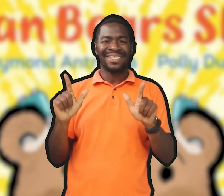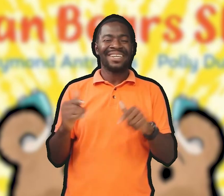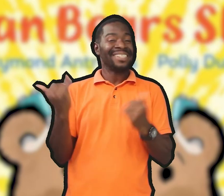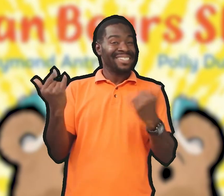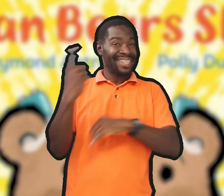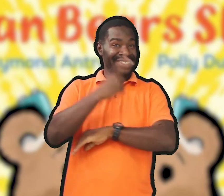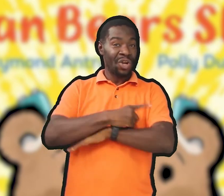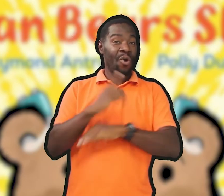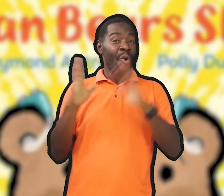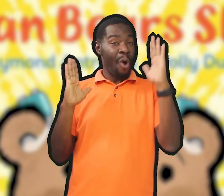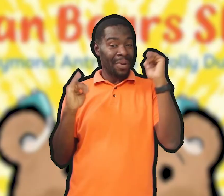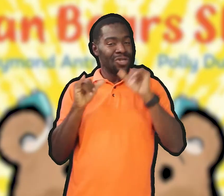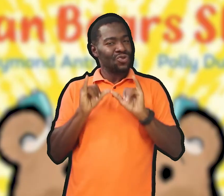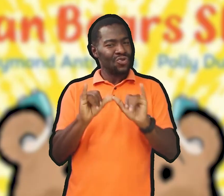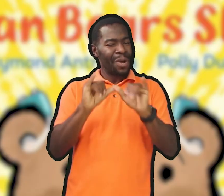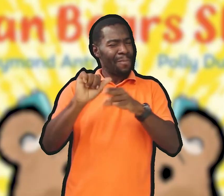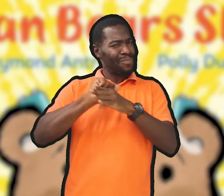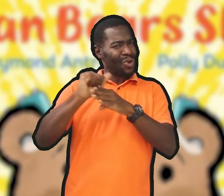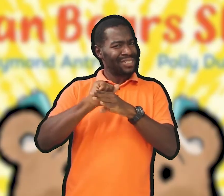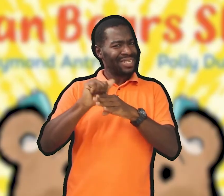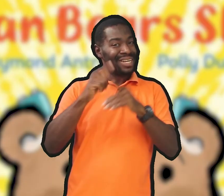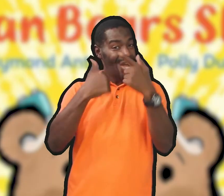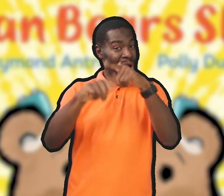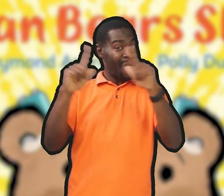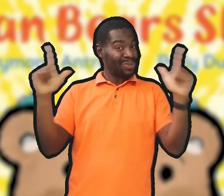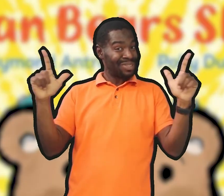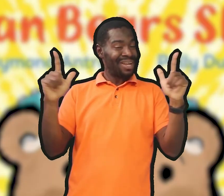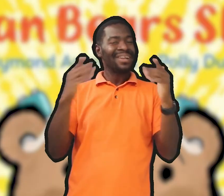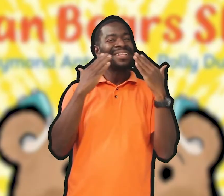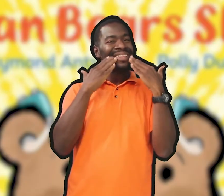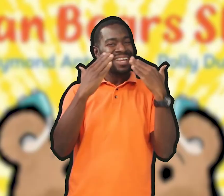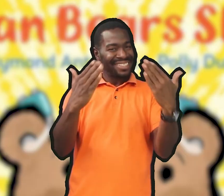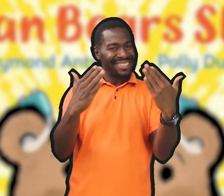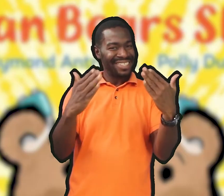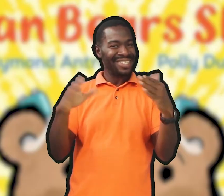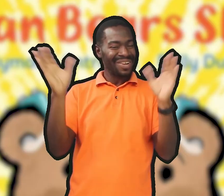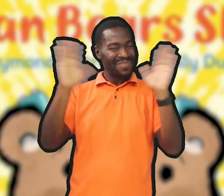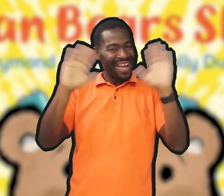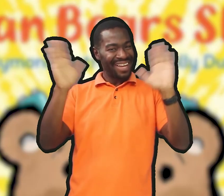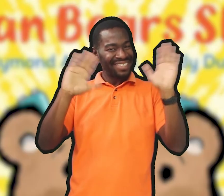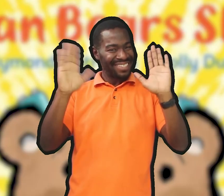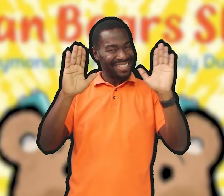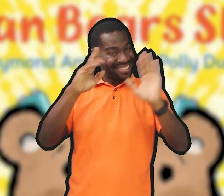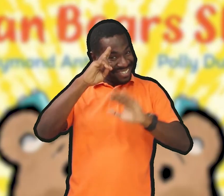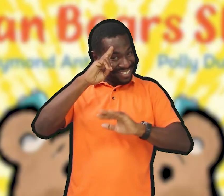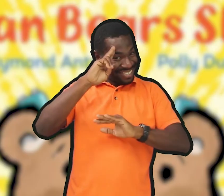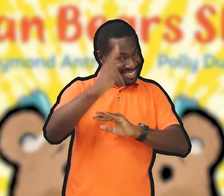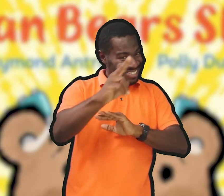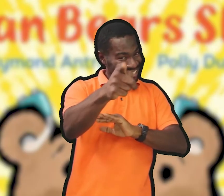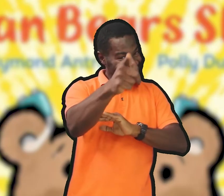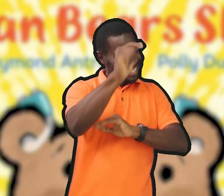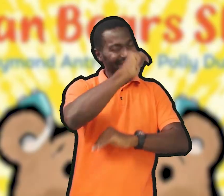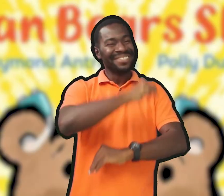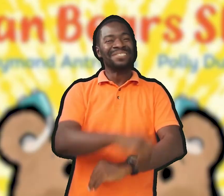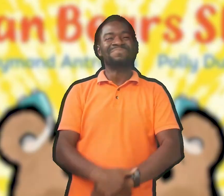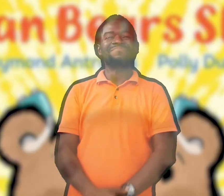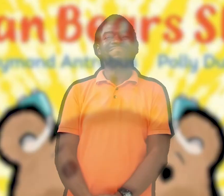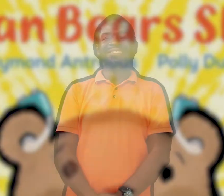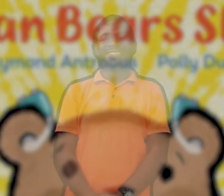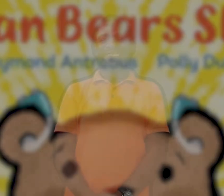That's all for today. I hope that you continue to practice sign language. Thank you. Goodbye. Bye. Bye. Bye.